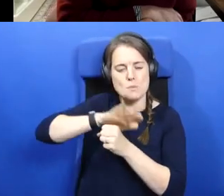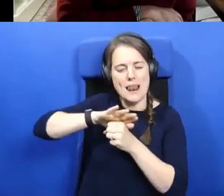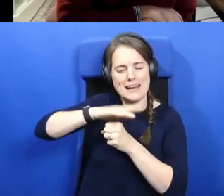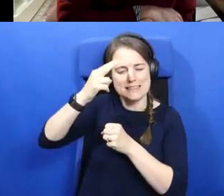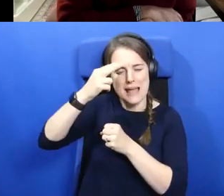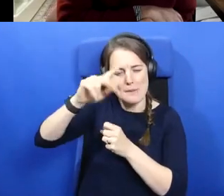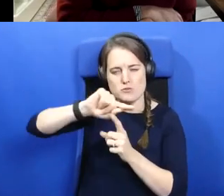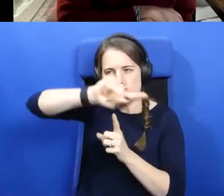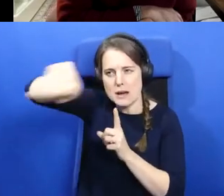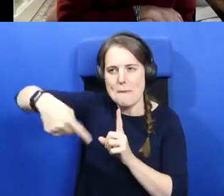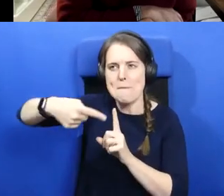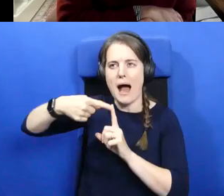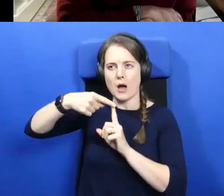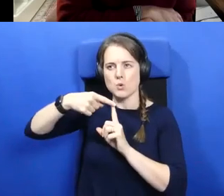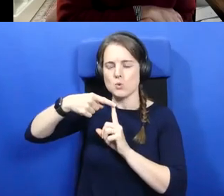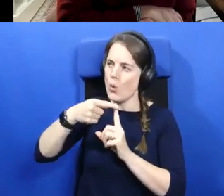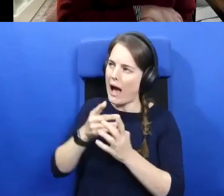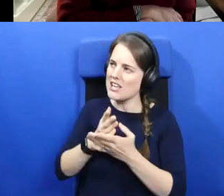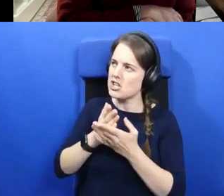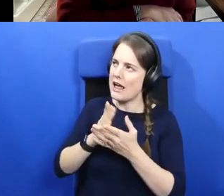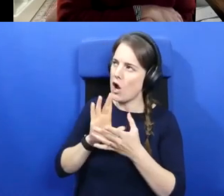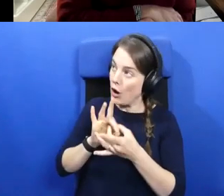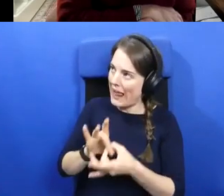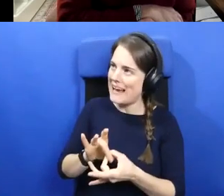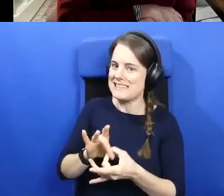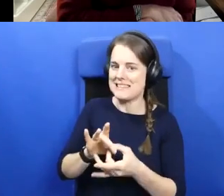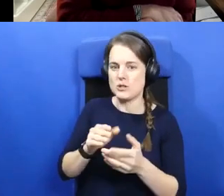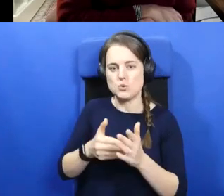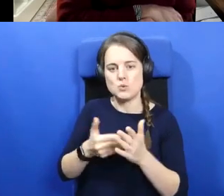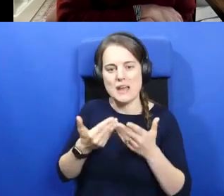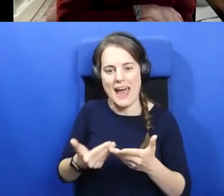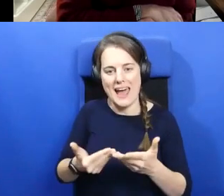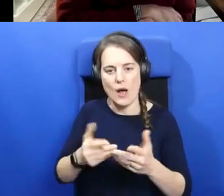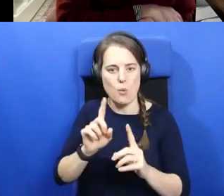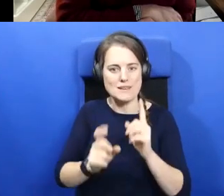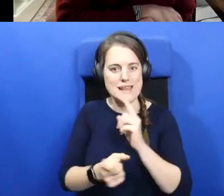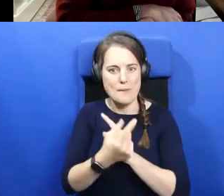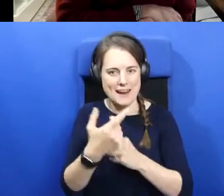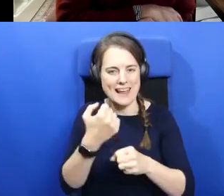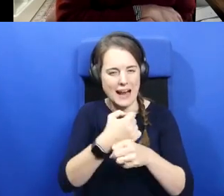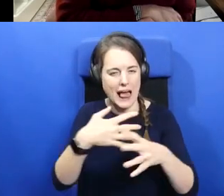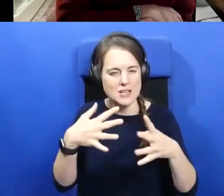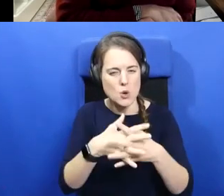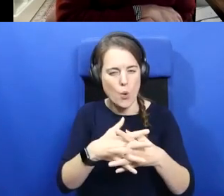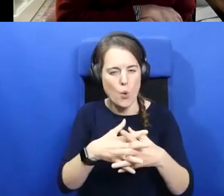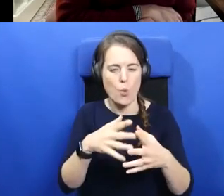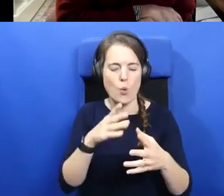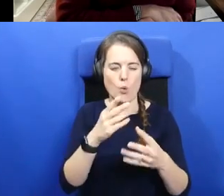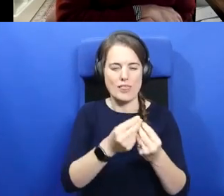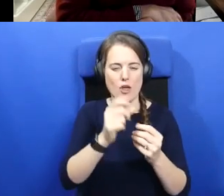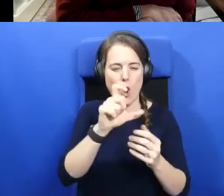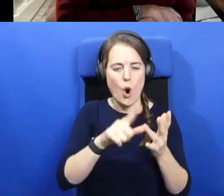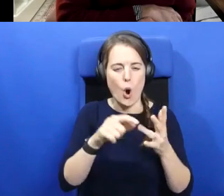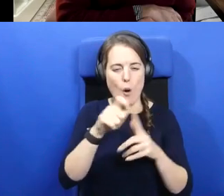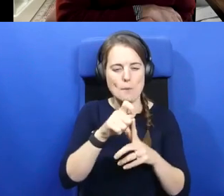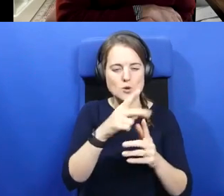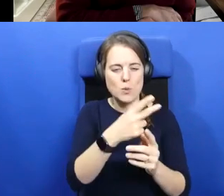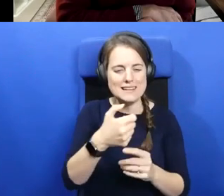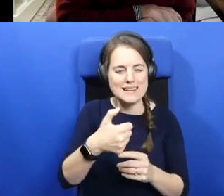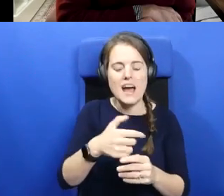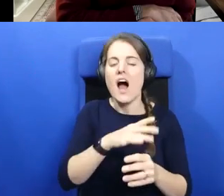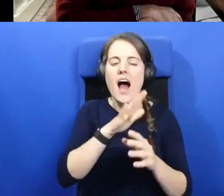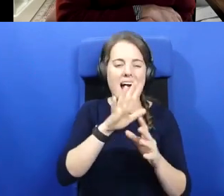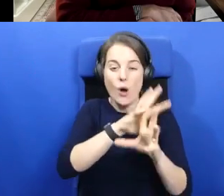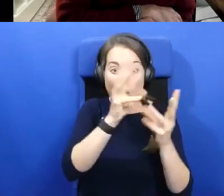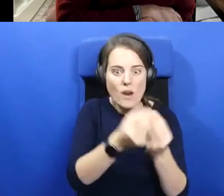actually, uh, as you said, connecting even today on what's going on in Glasgow with the Magbilla. So there's, there's, there's, there's something coming here from